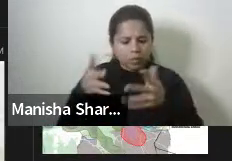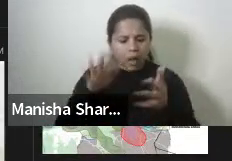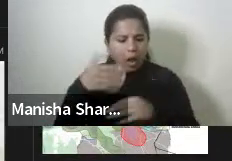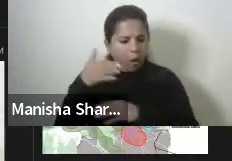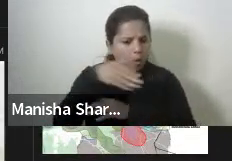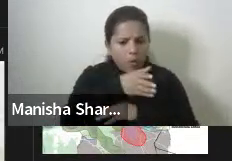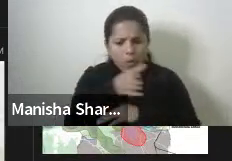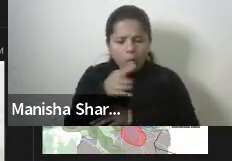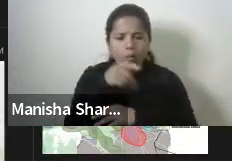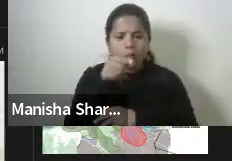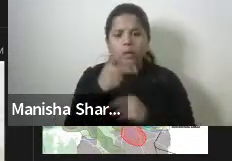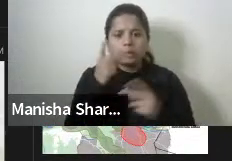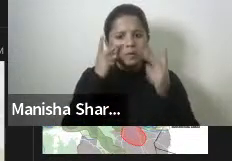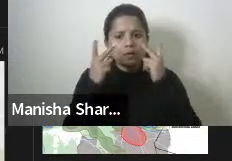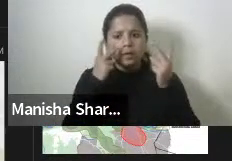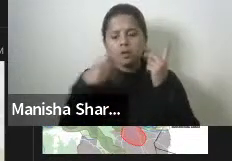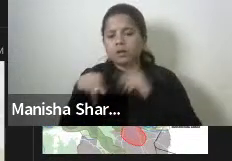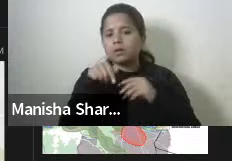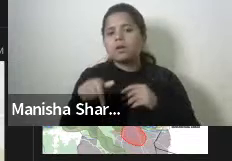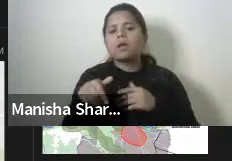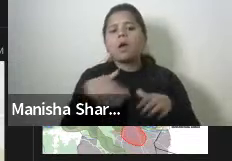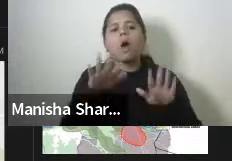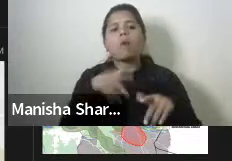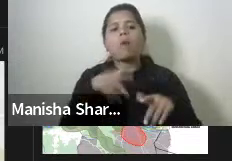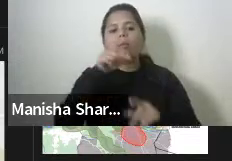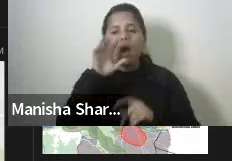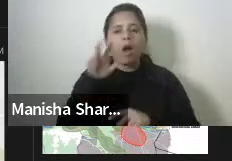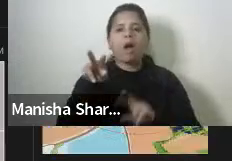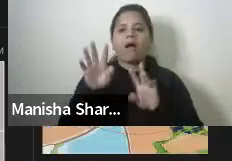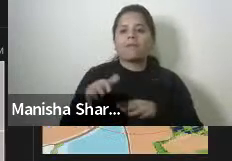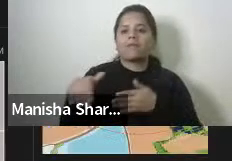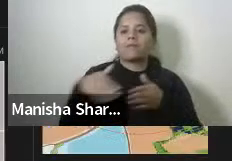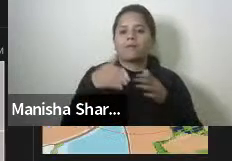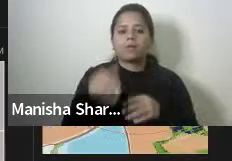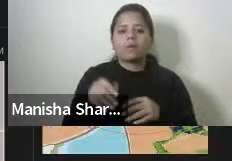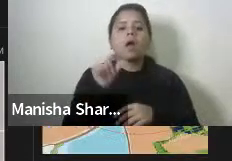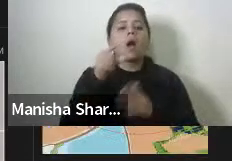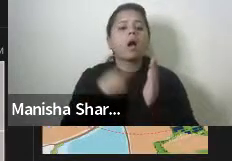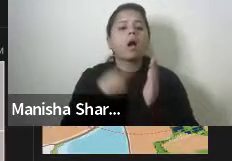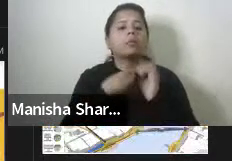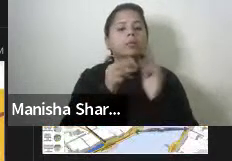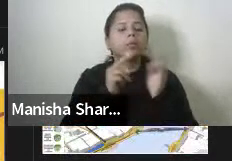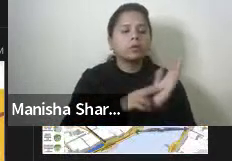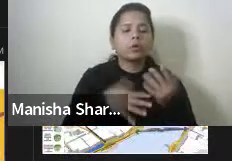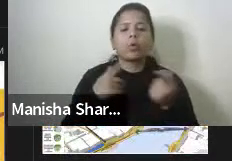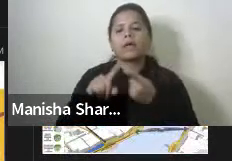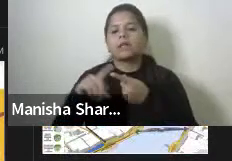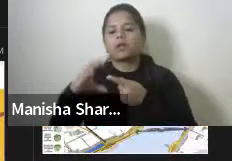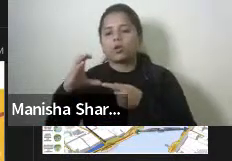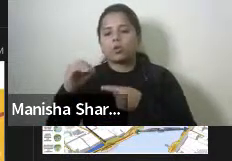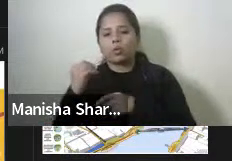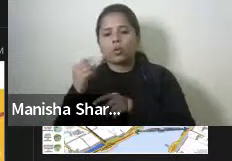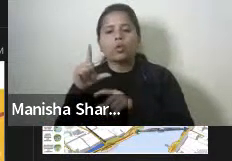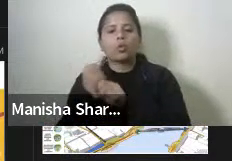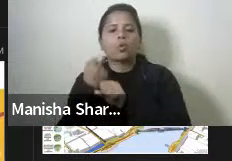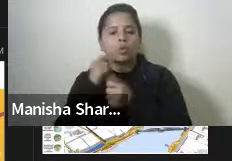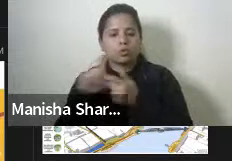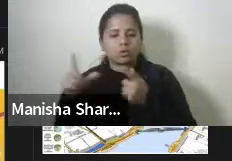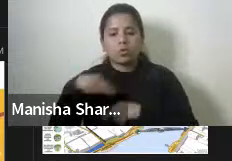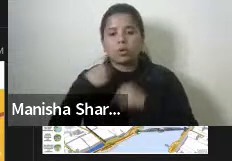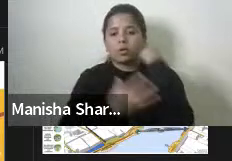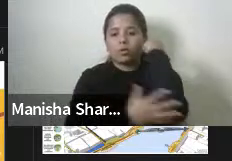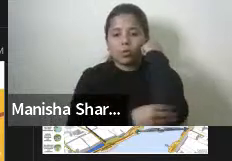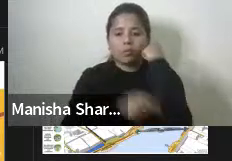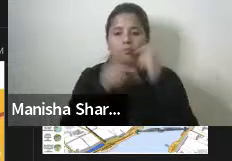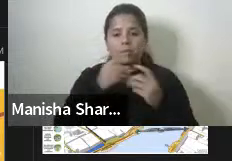visibility of the lakes will happen or the urban and ecological character of the lakes, the, um, you know, low income neighborhoods,